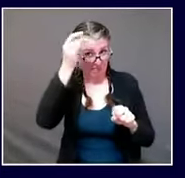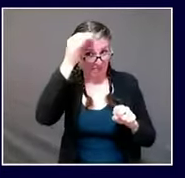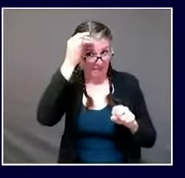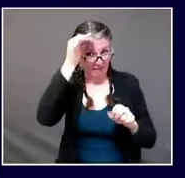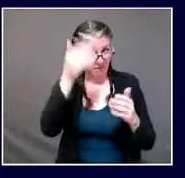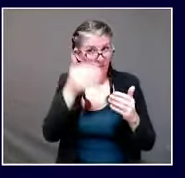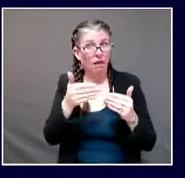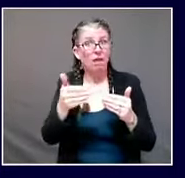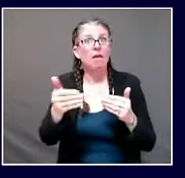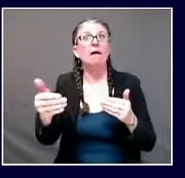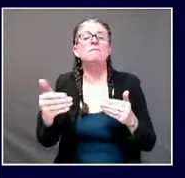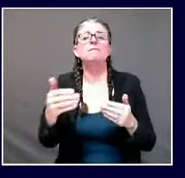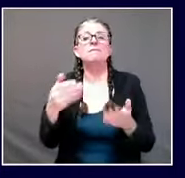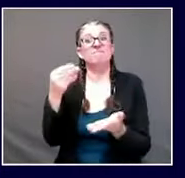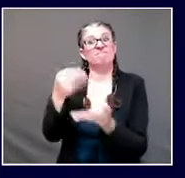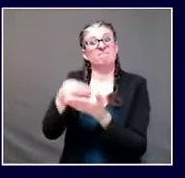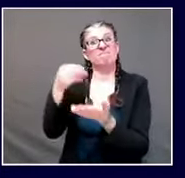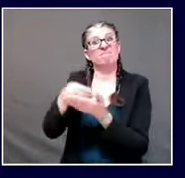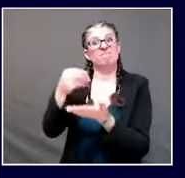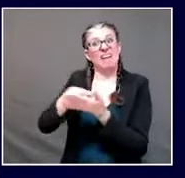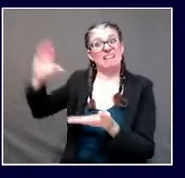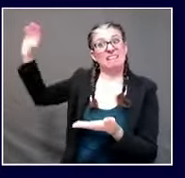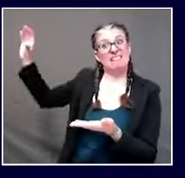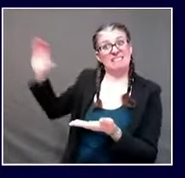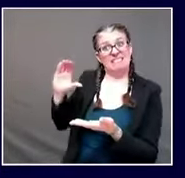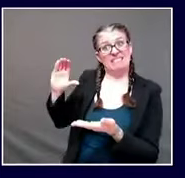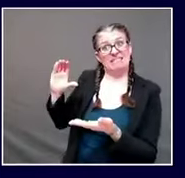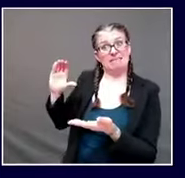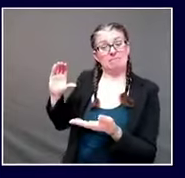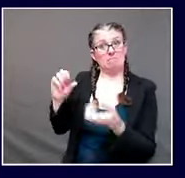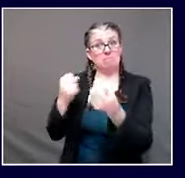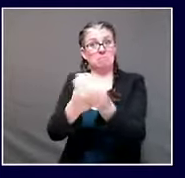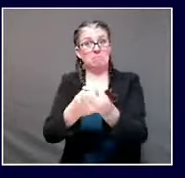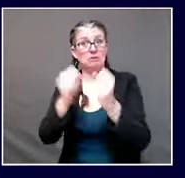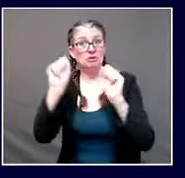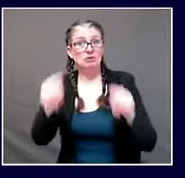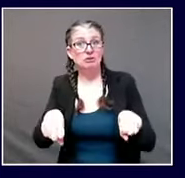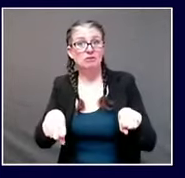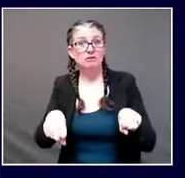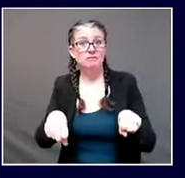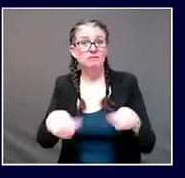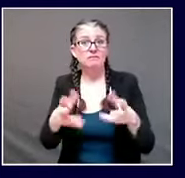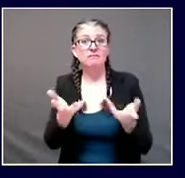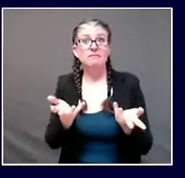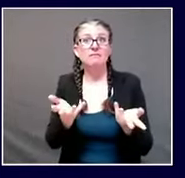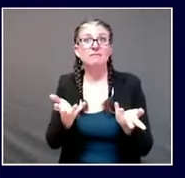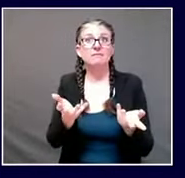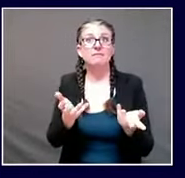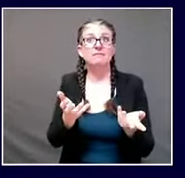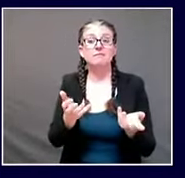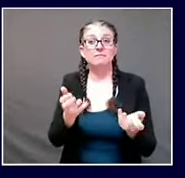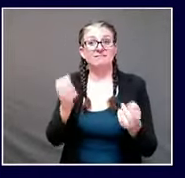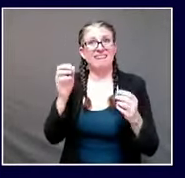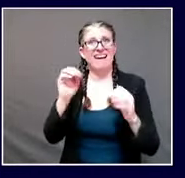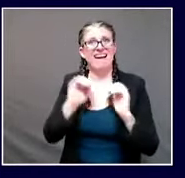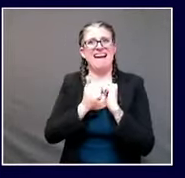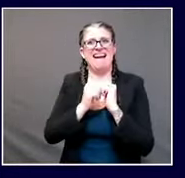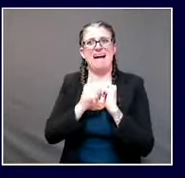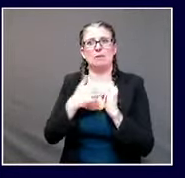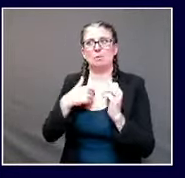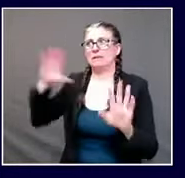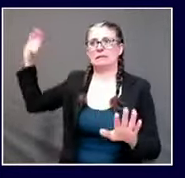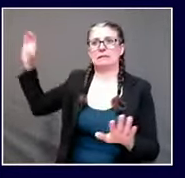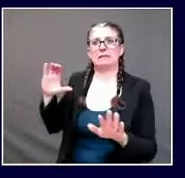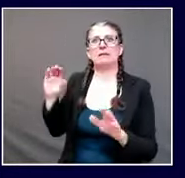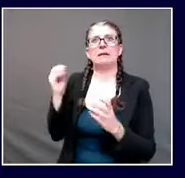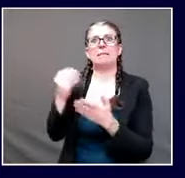congress accountable for any further delay and what can you say to the people of maine who like you said have largely been very